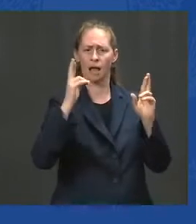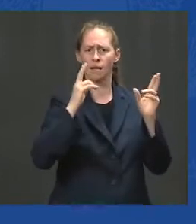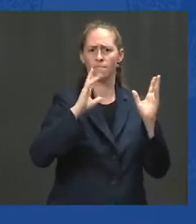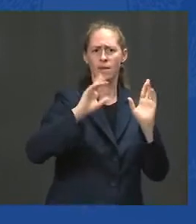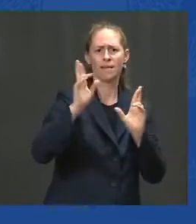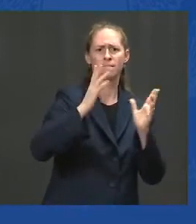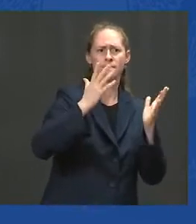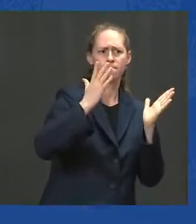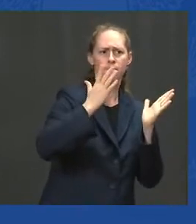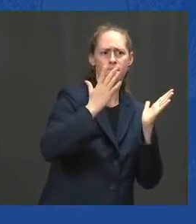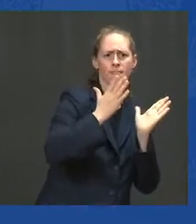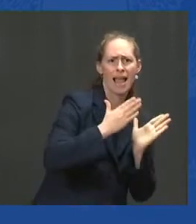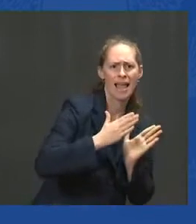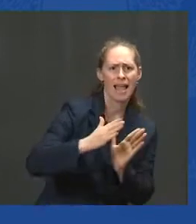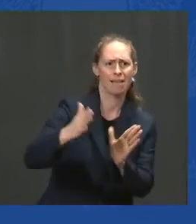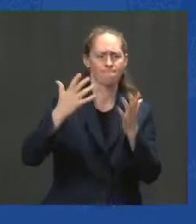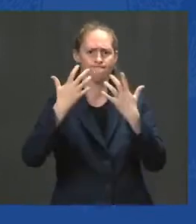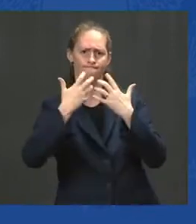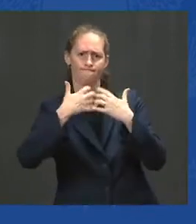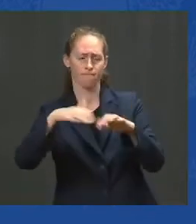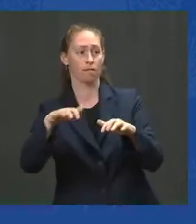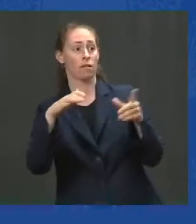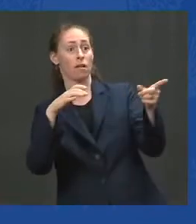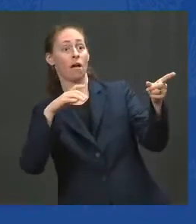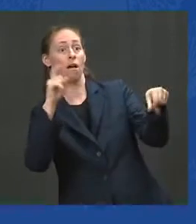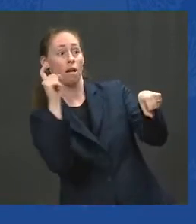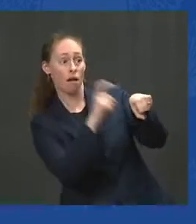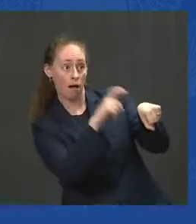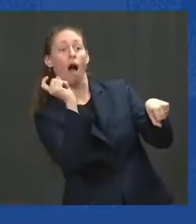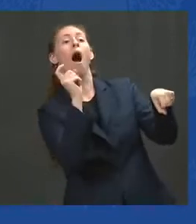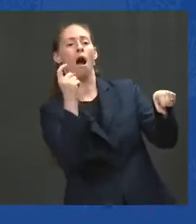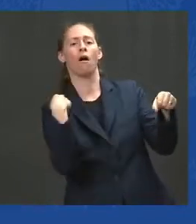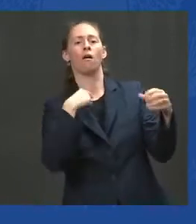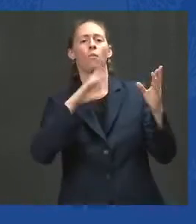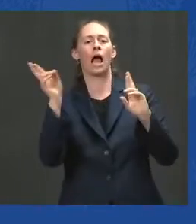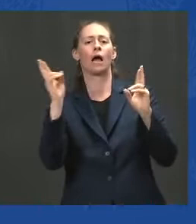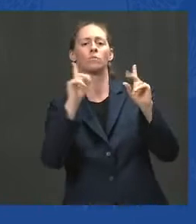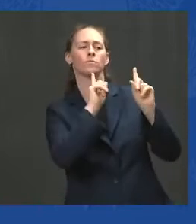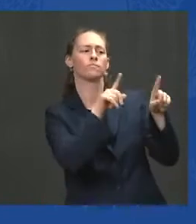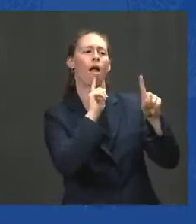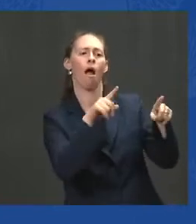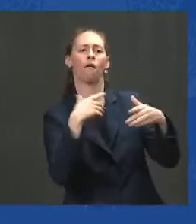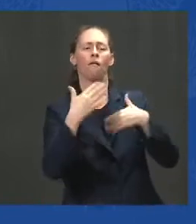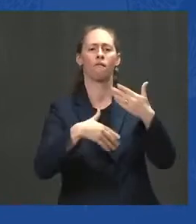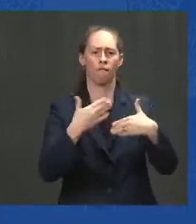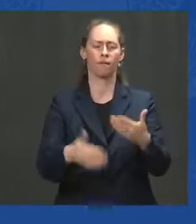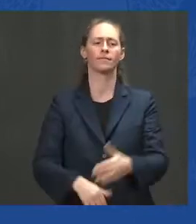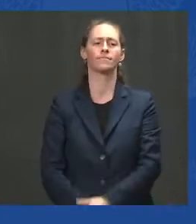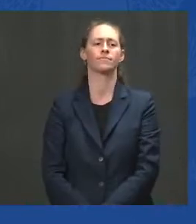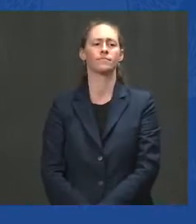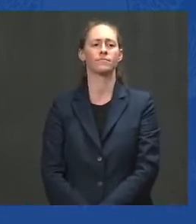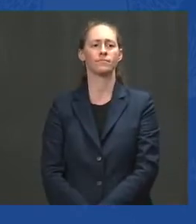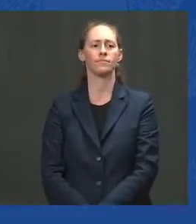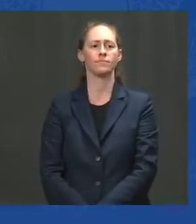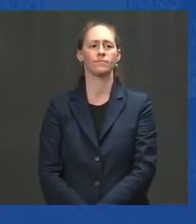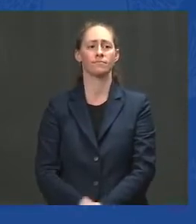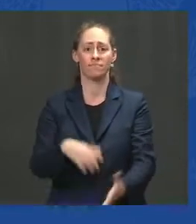to every constituency, including in contingency, including the rapid collapse we're seeing now.